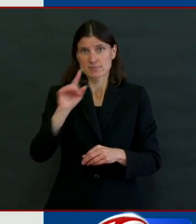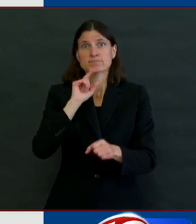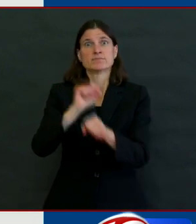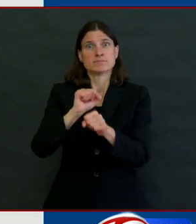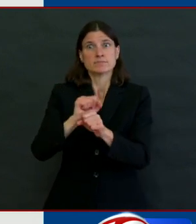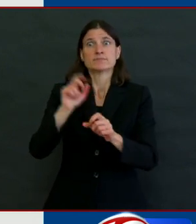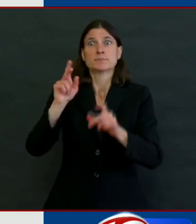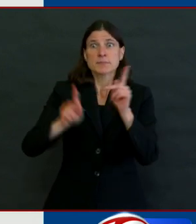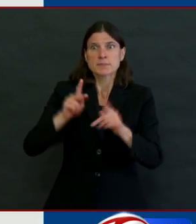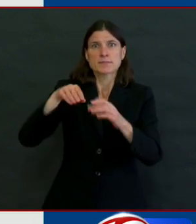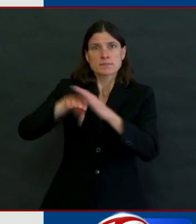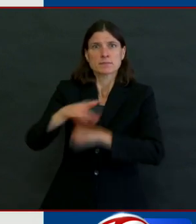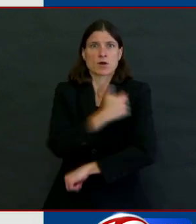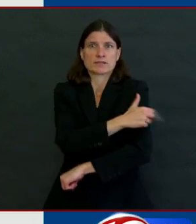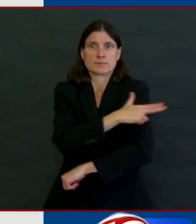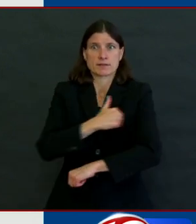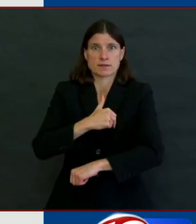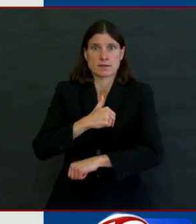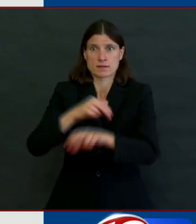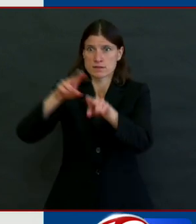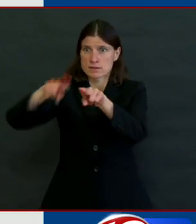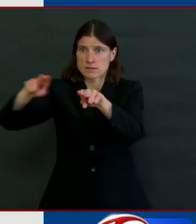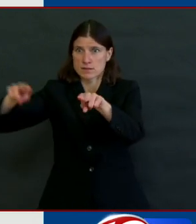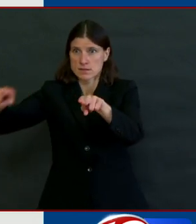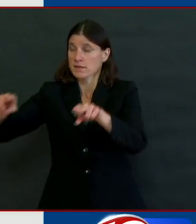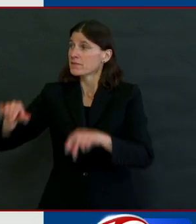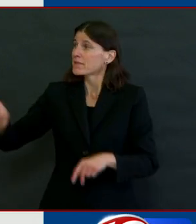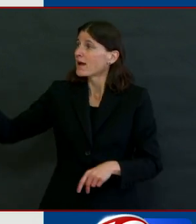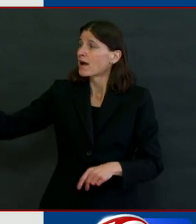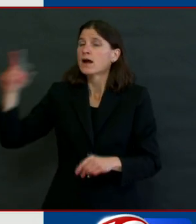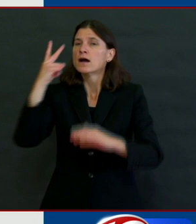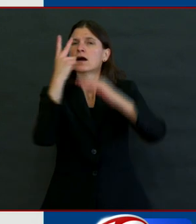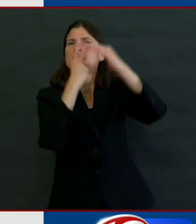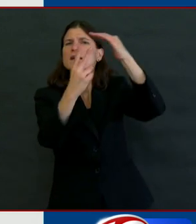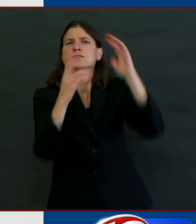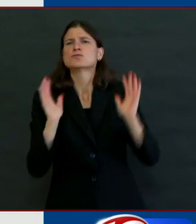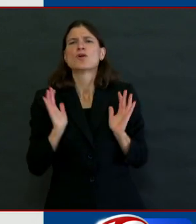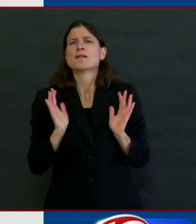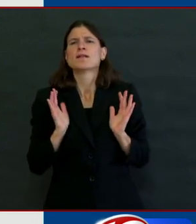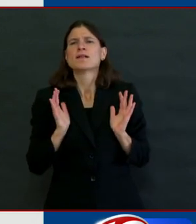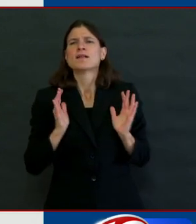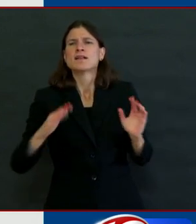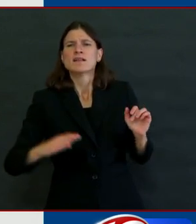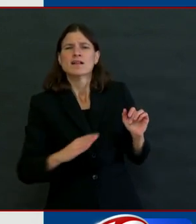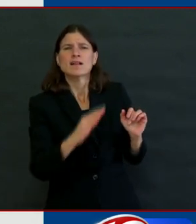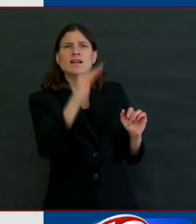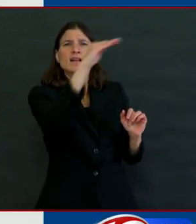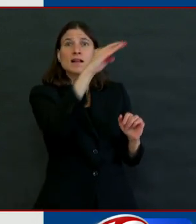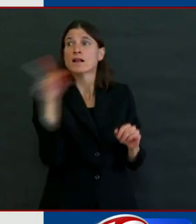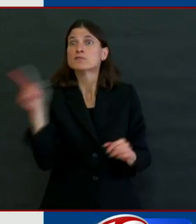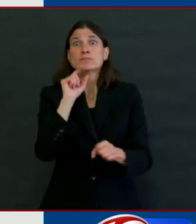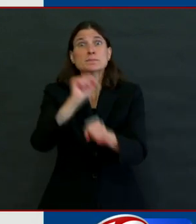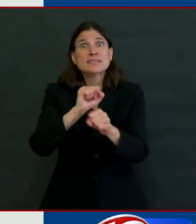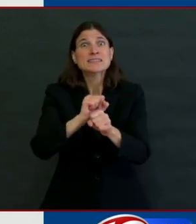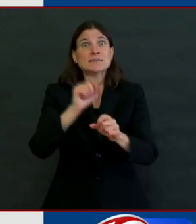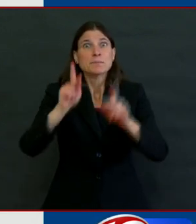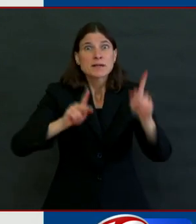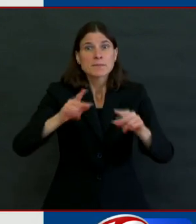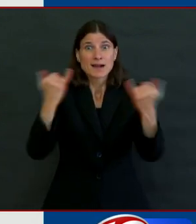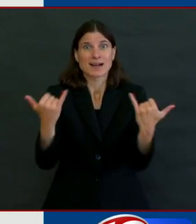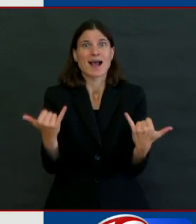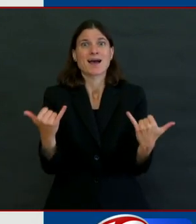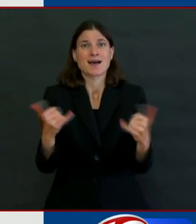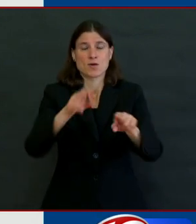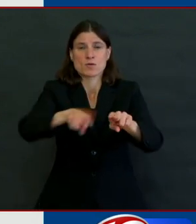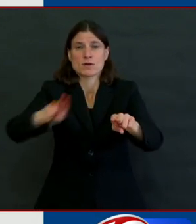And no, it's neither. The data yesterday was a model, not the actual data. We gave you the actual data every day and then what we showed